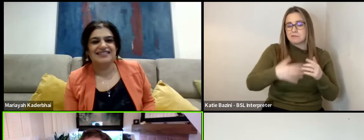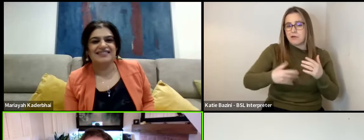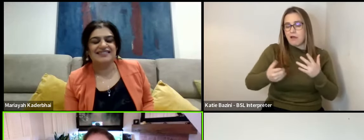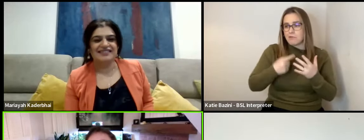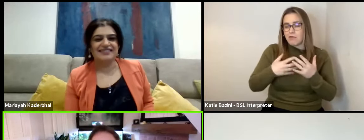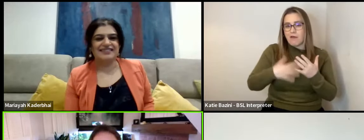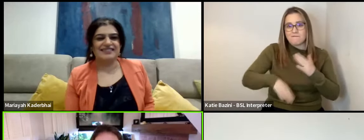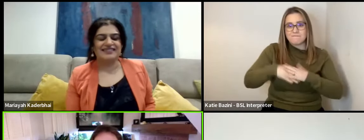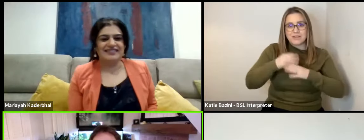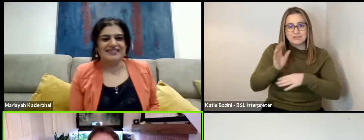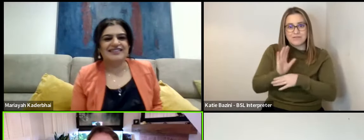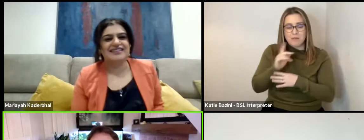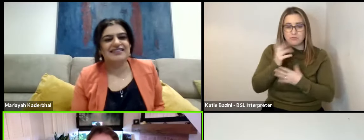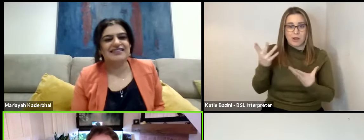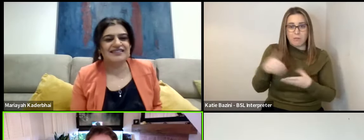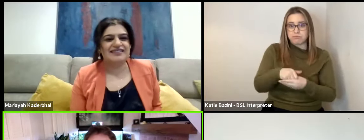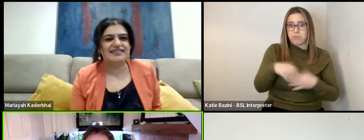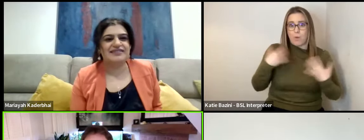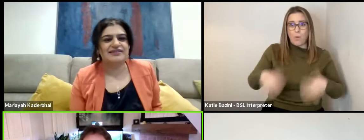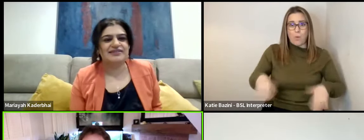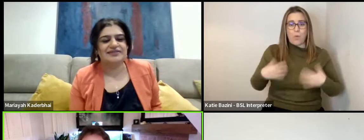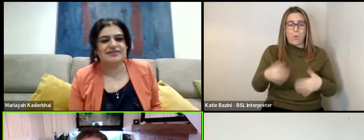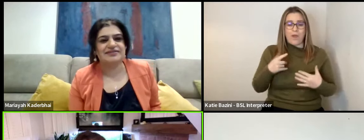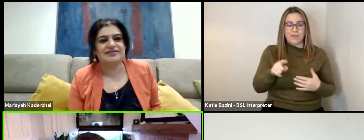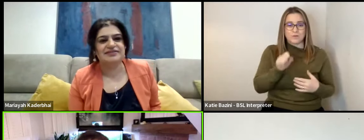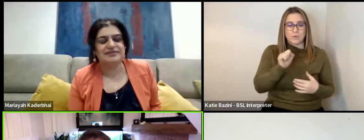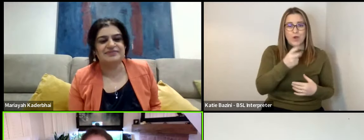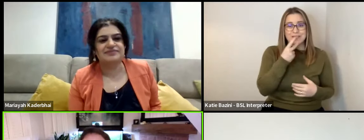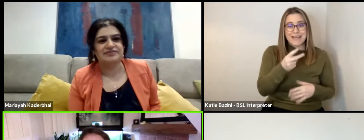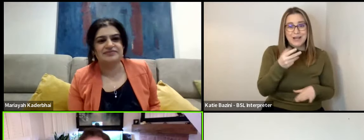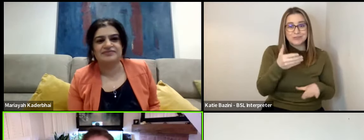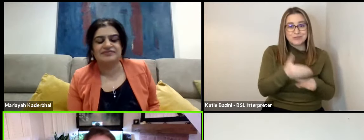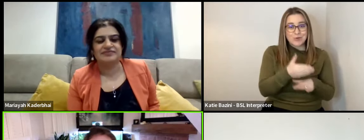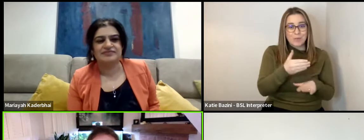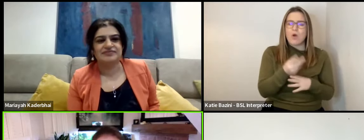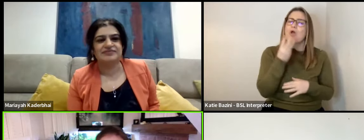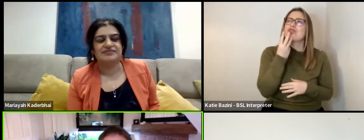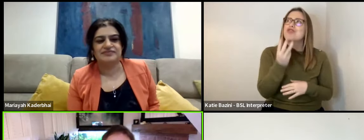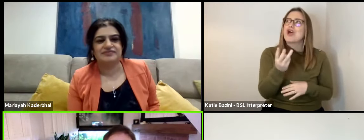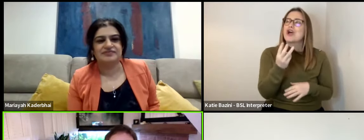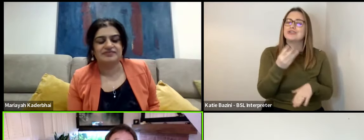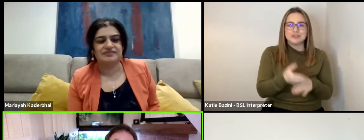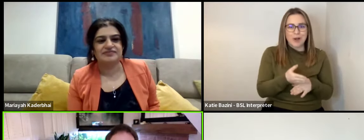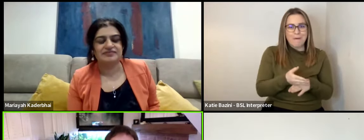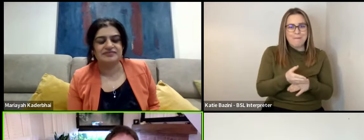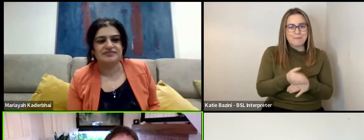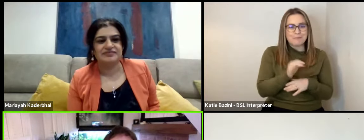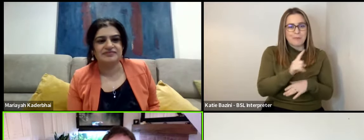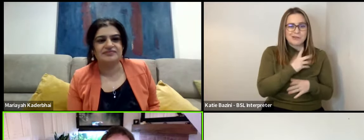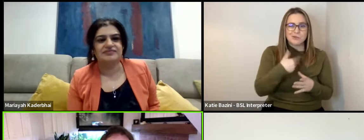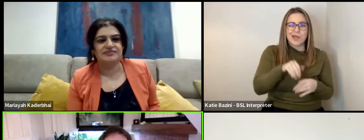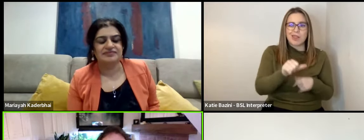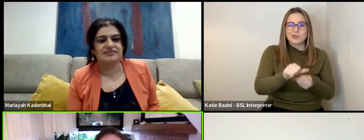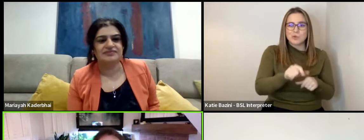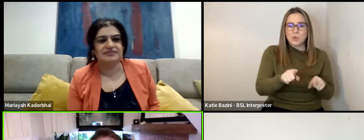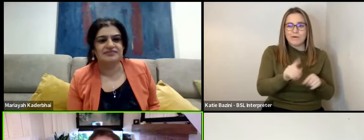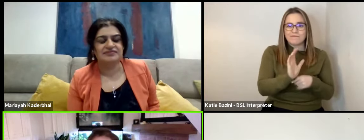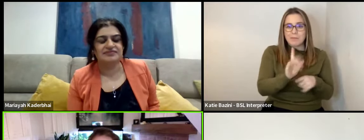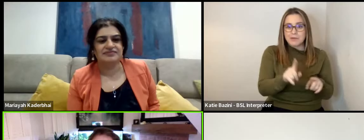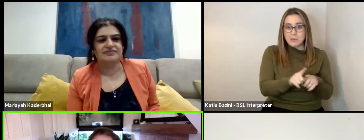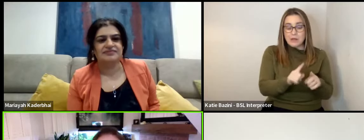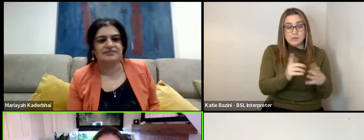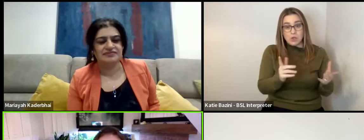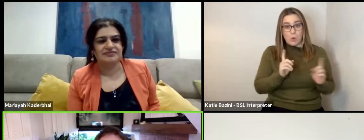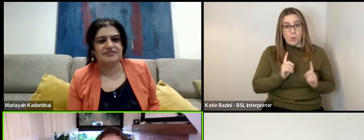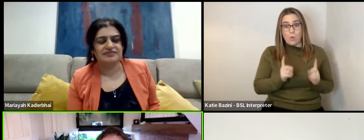and she's flying. But this was only a second, well, a third job because she was in the short as well. So it's that,